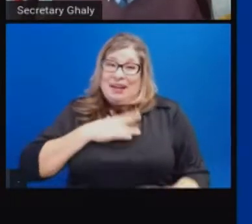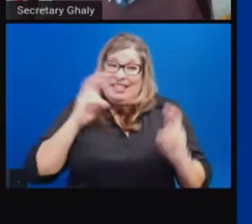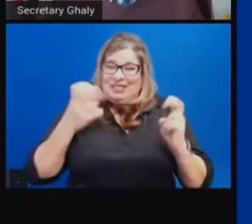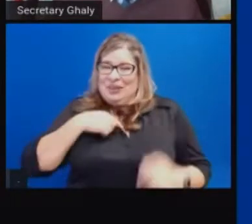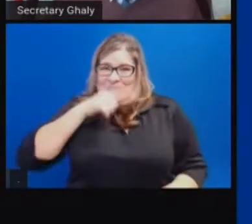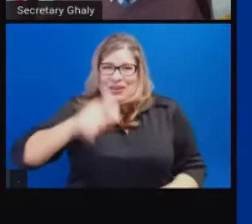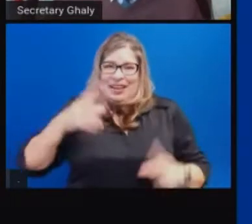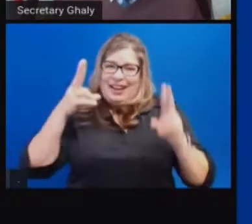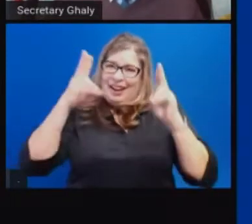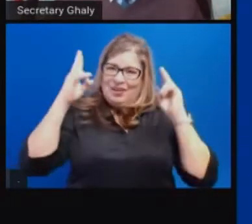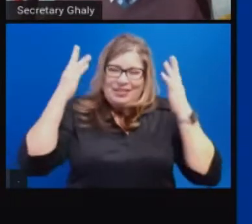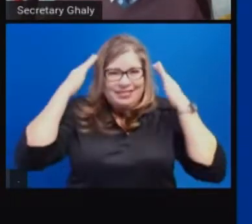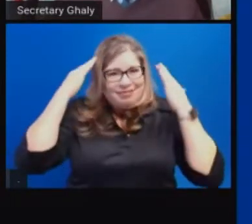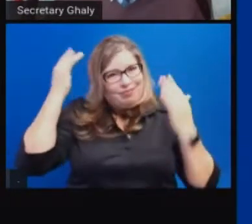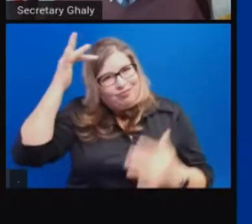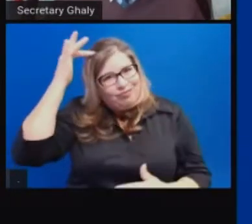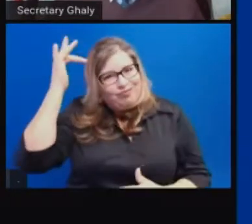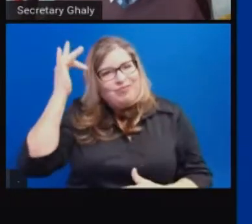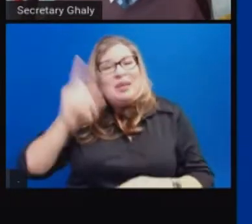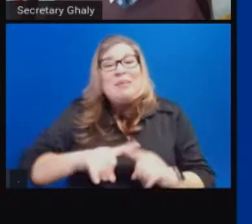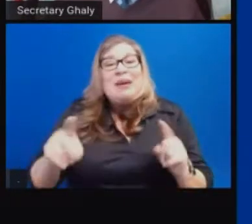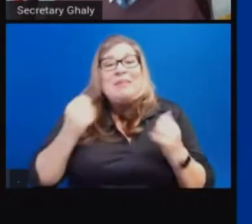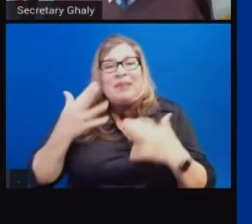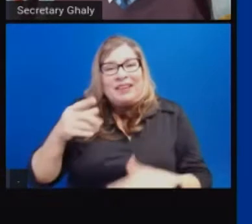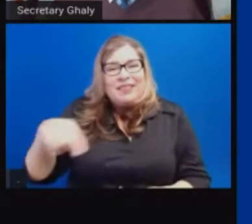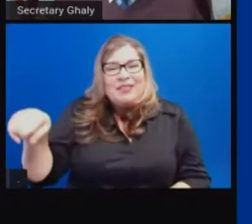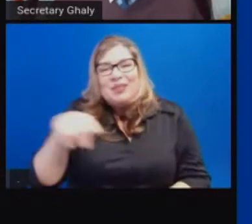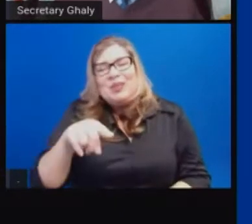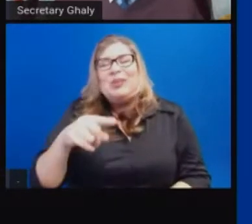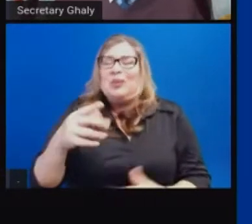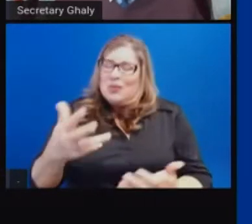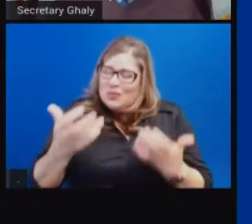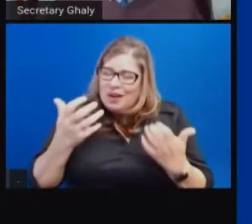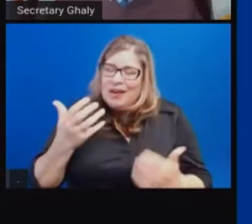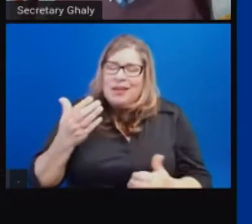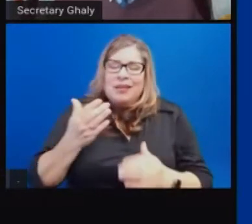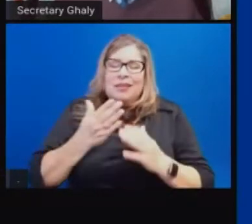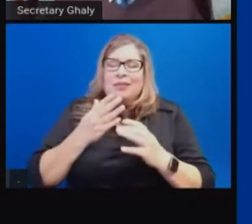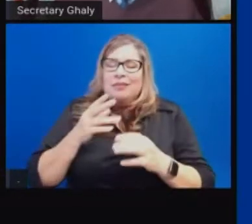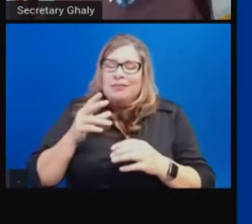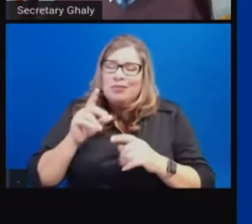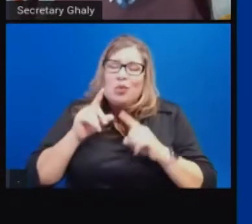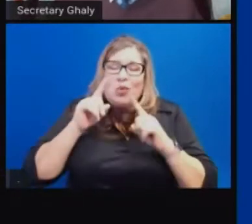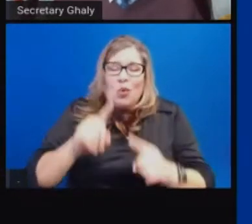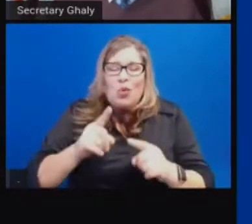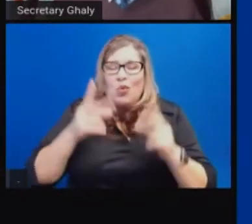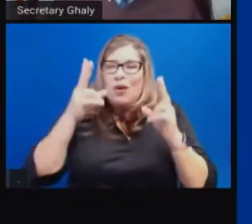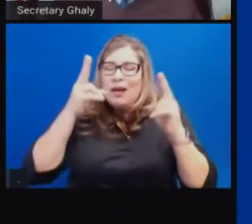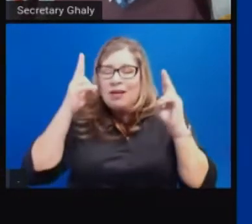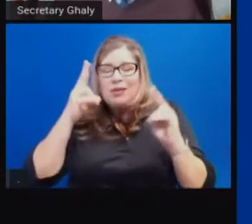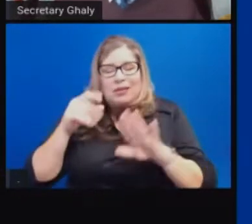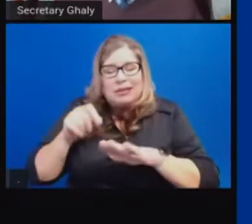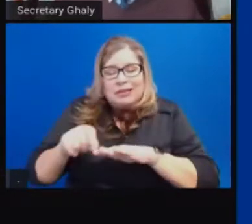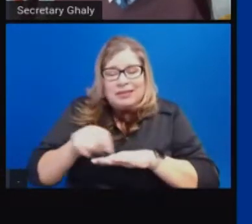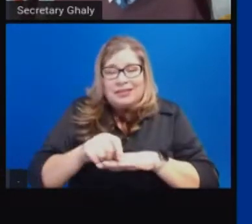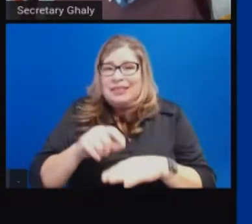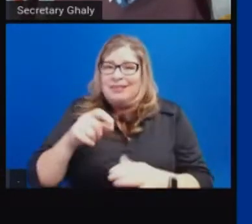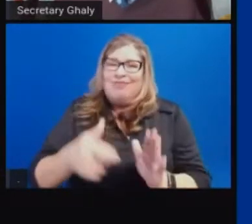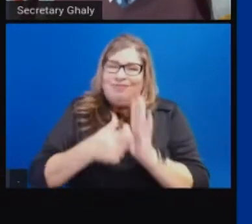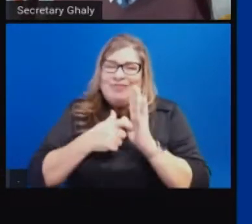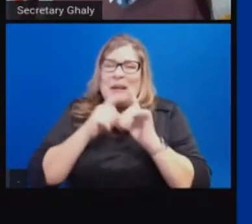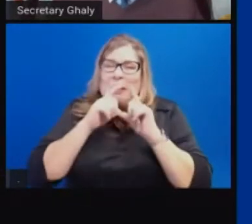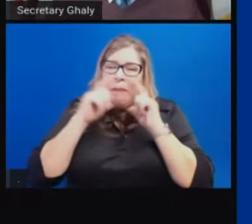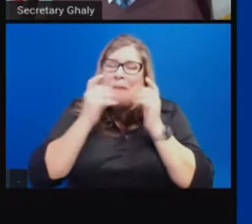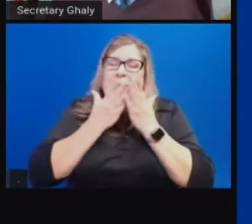the haircut. But I know many of you look forward to going back fully masked to your salon or barbershop to get a haircut.